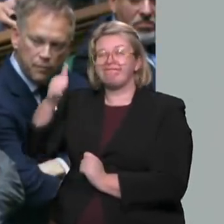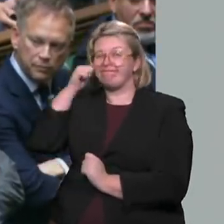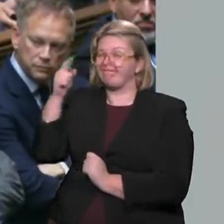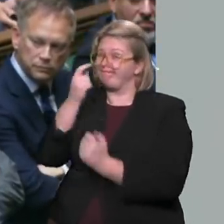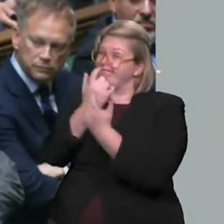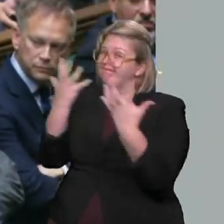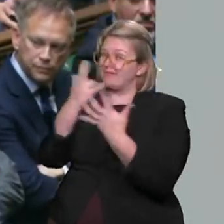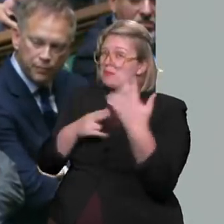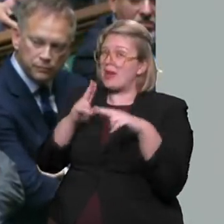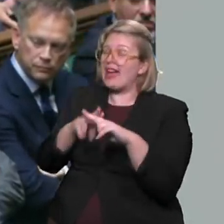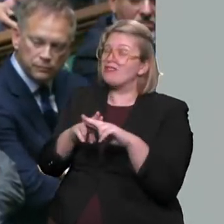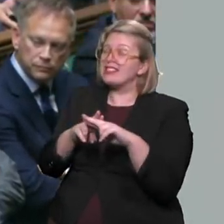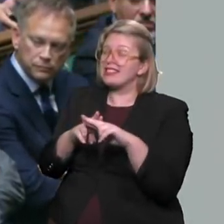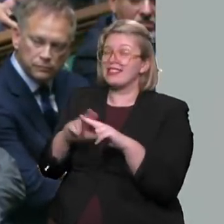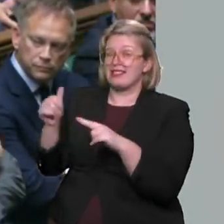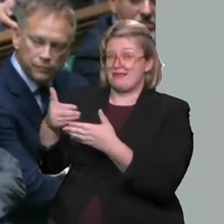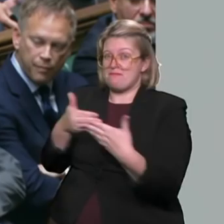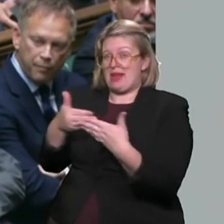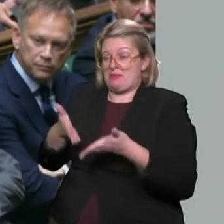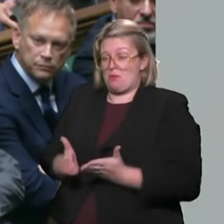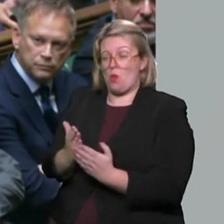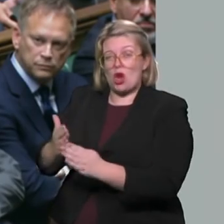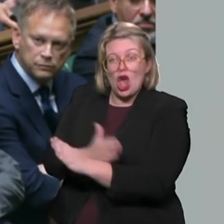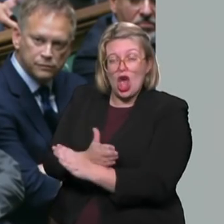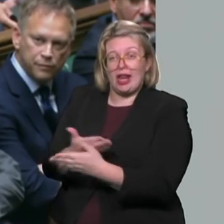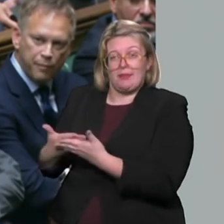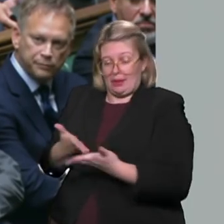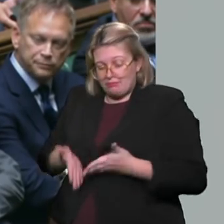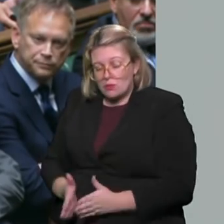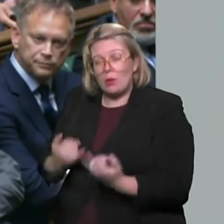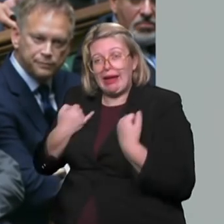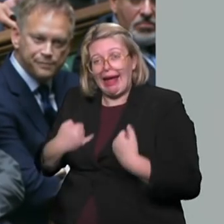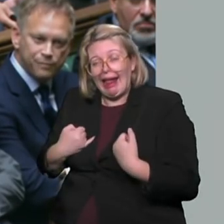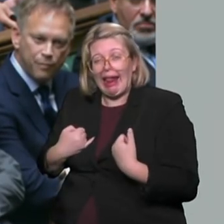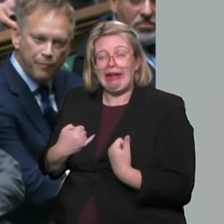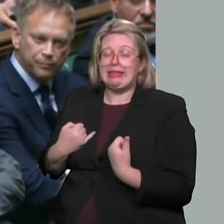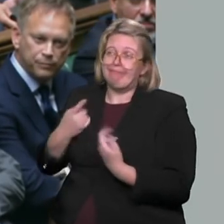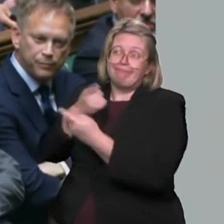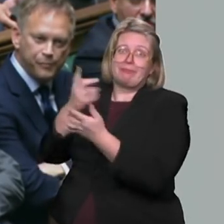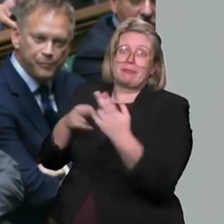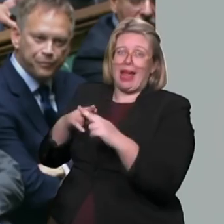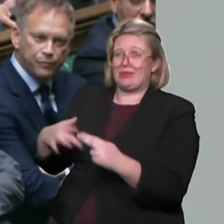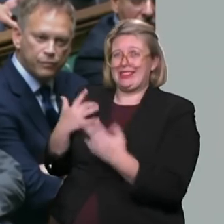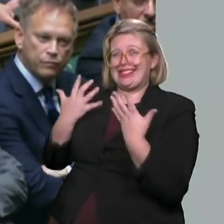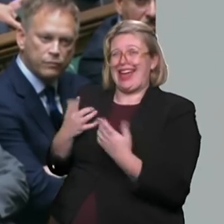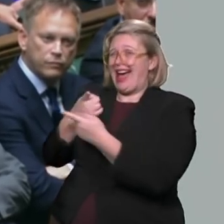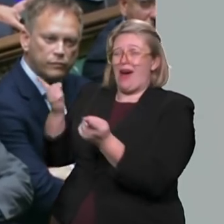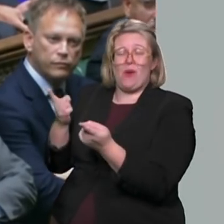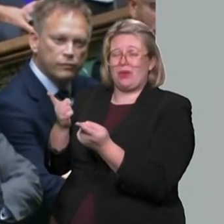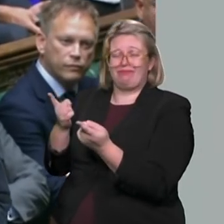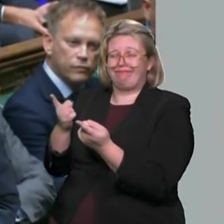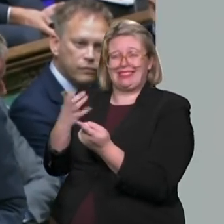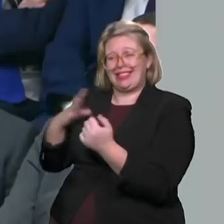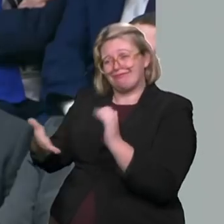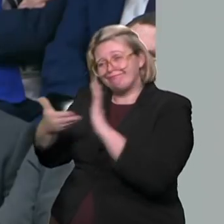particularly those who have premature and sick babies, feel that the current system isn't working well for them. And that's why